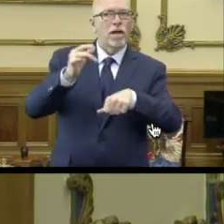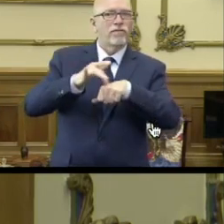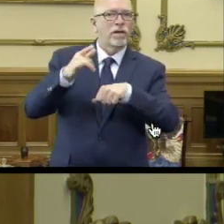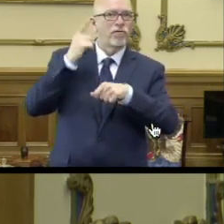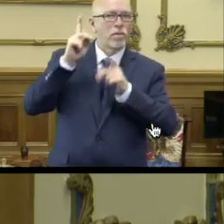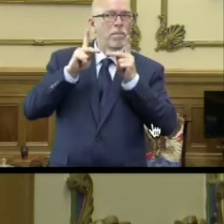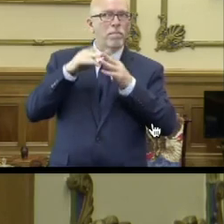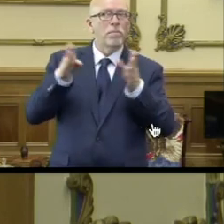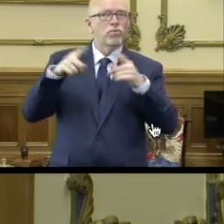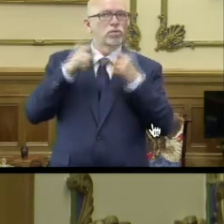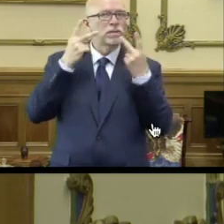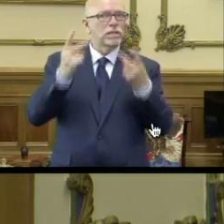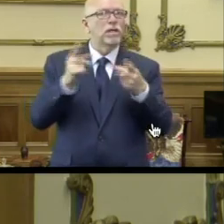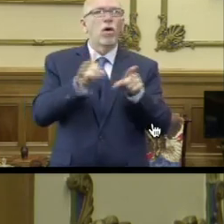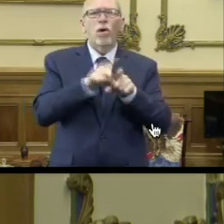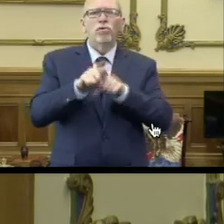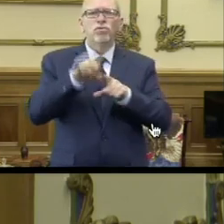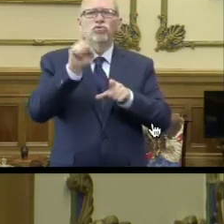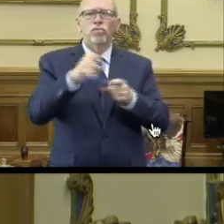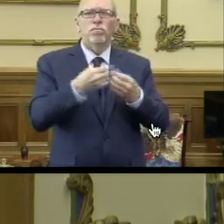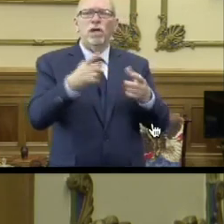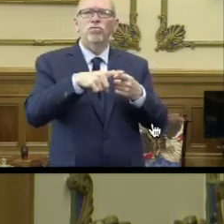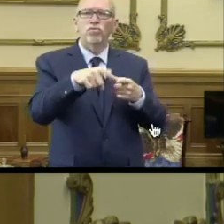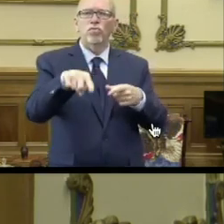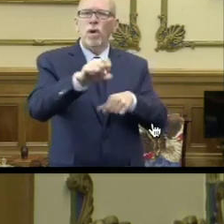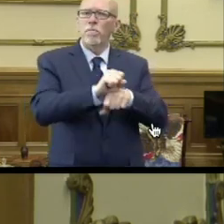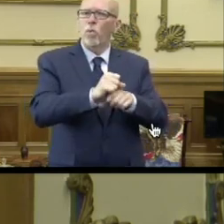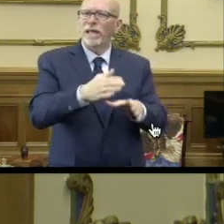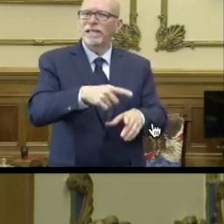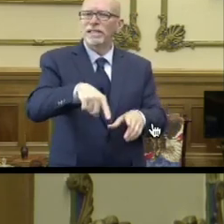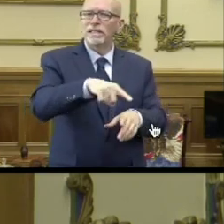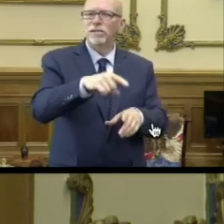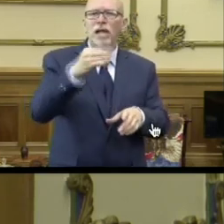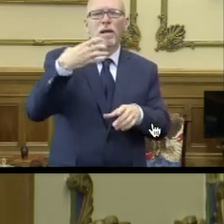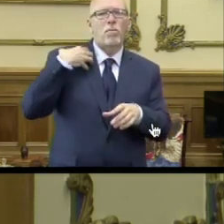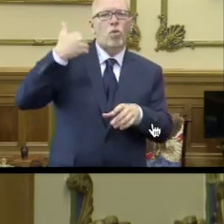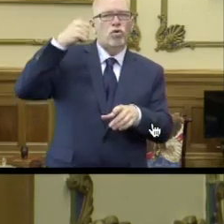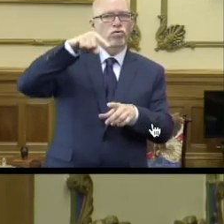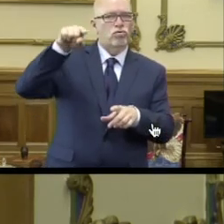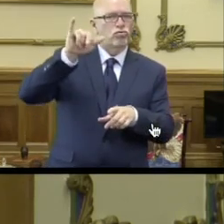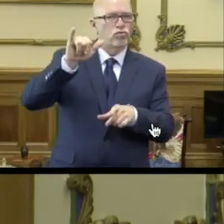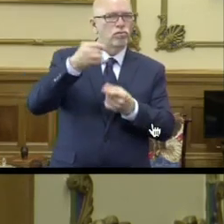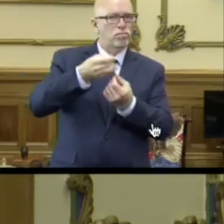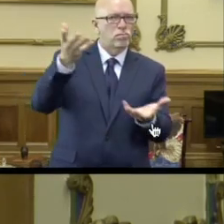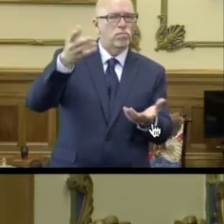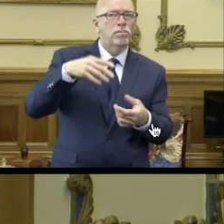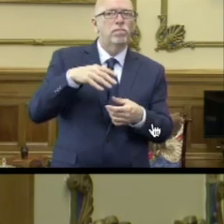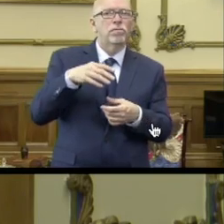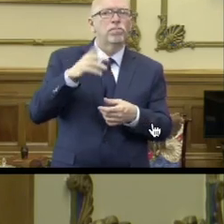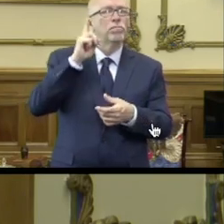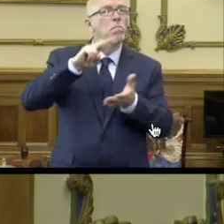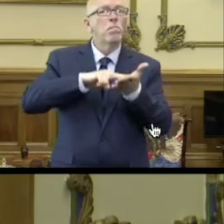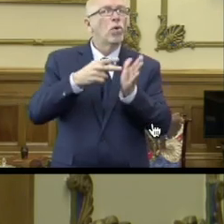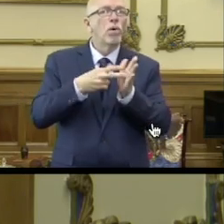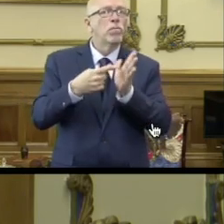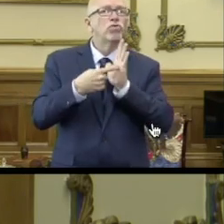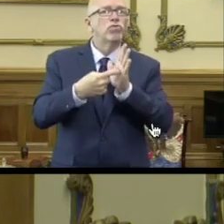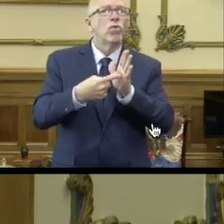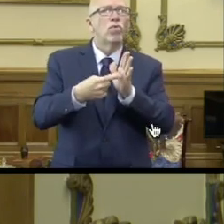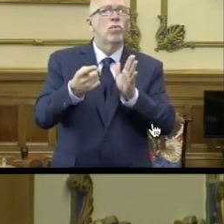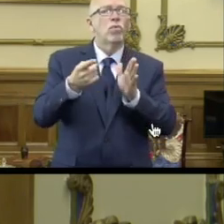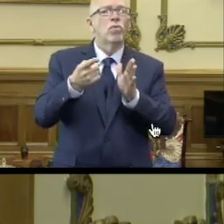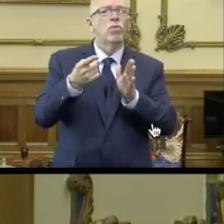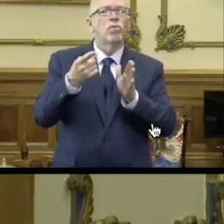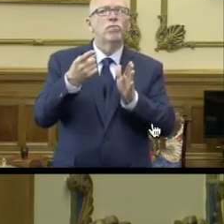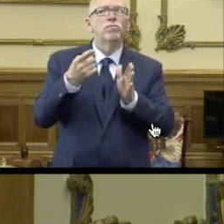the public, but it is also supposed to be provided to the employees of the employer. And it is really meant to show that, to provide